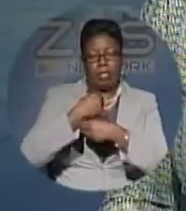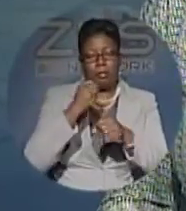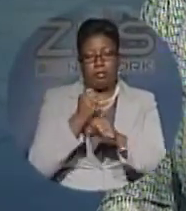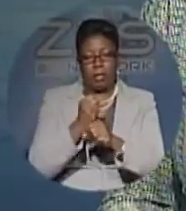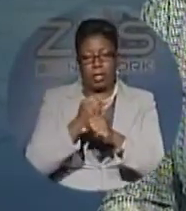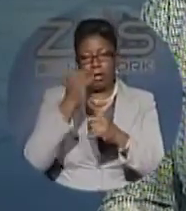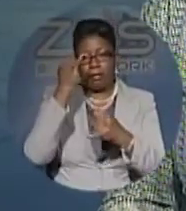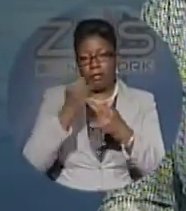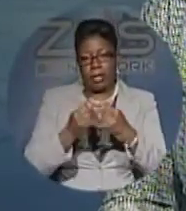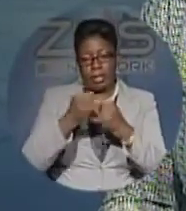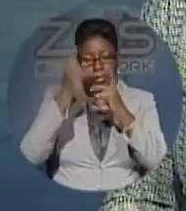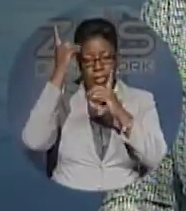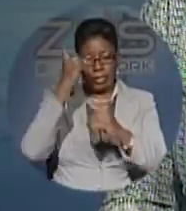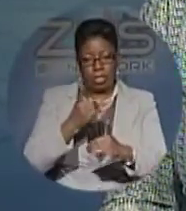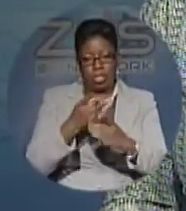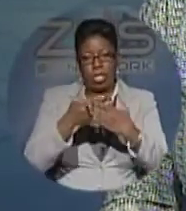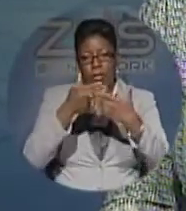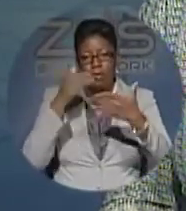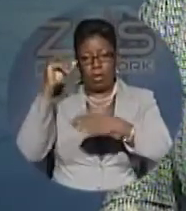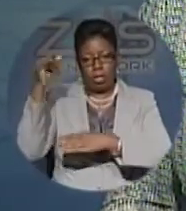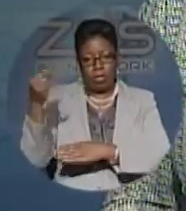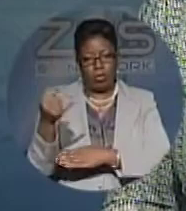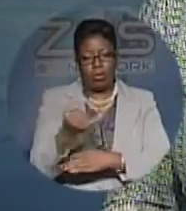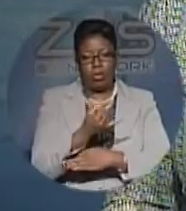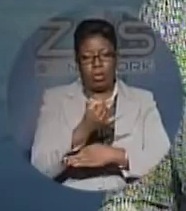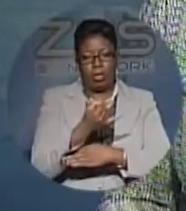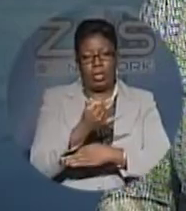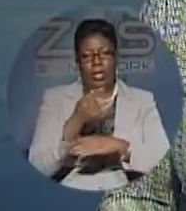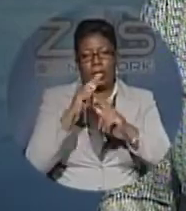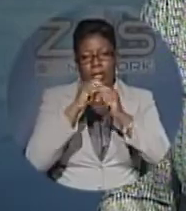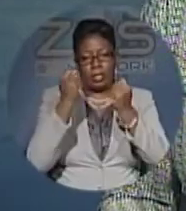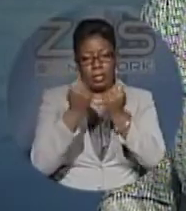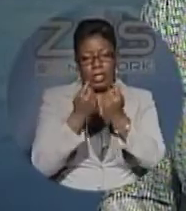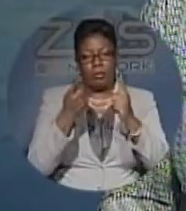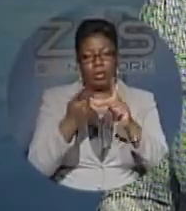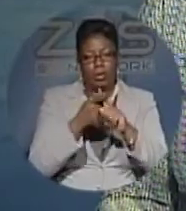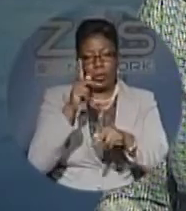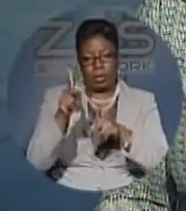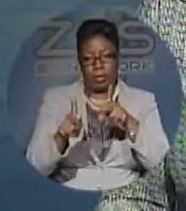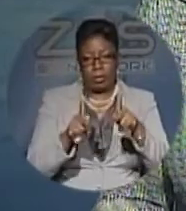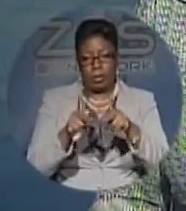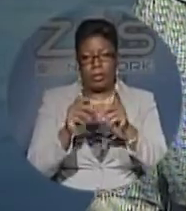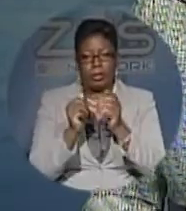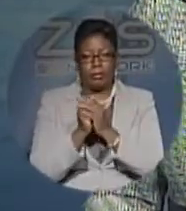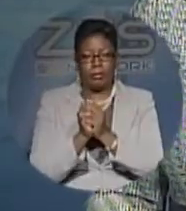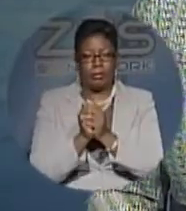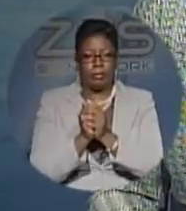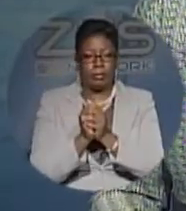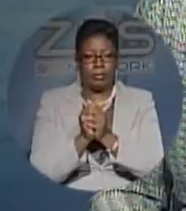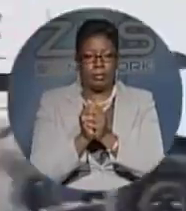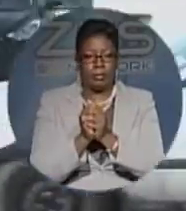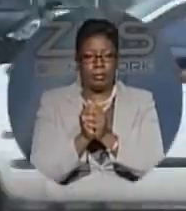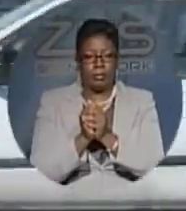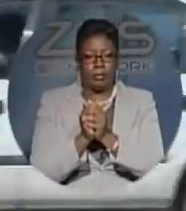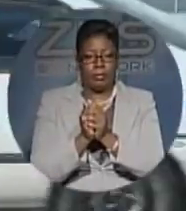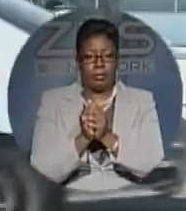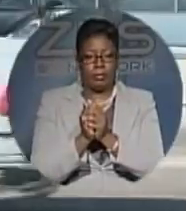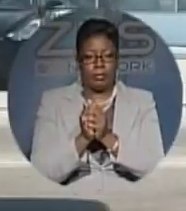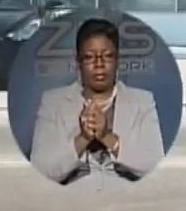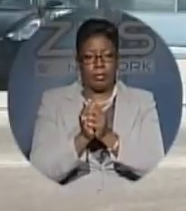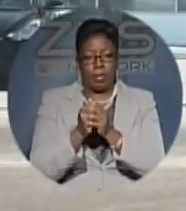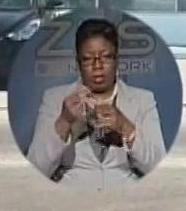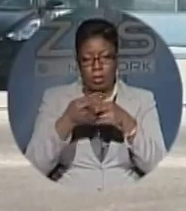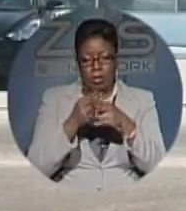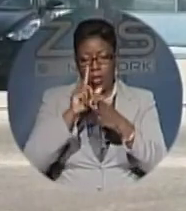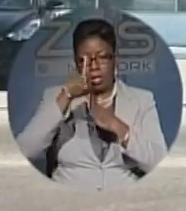before officially introducing the party's team to the public. Shanique Miller is following the story. It's just a matter of hours now